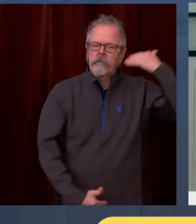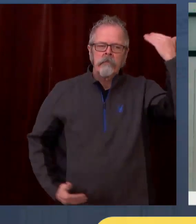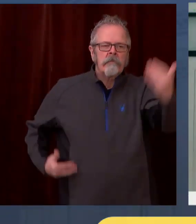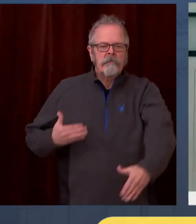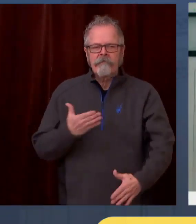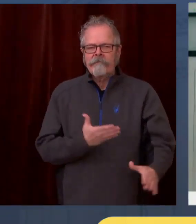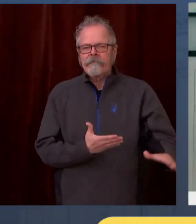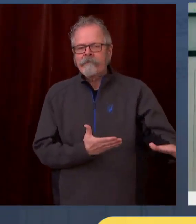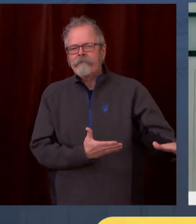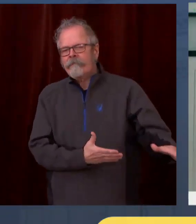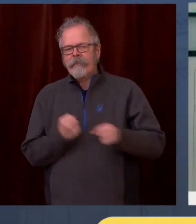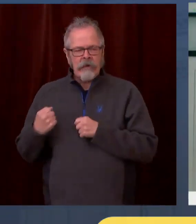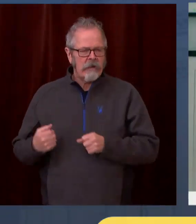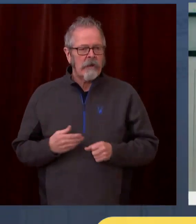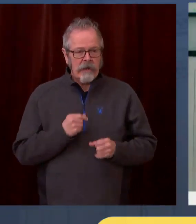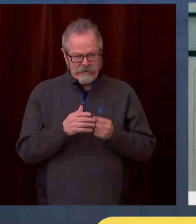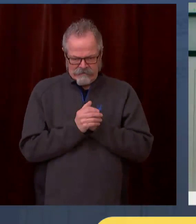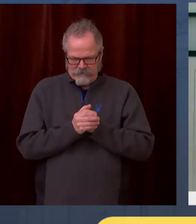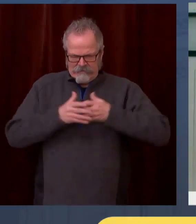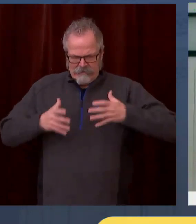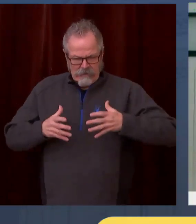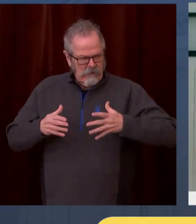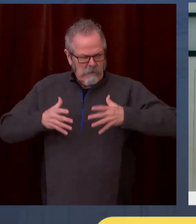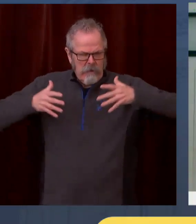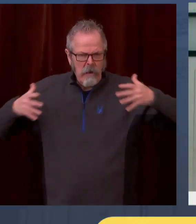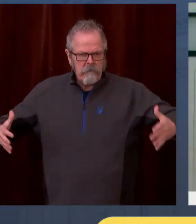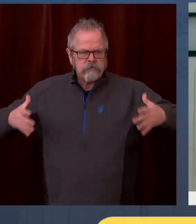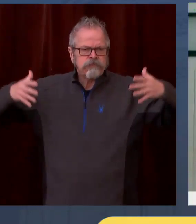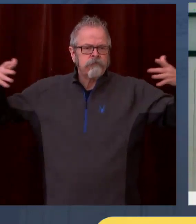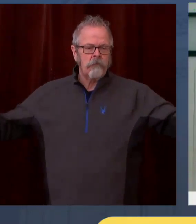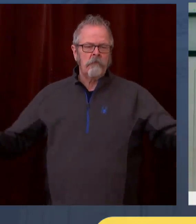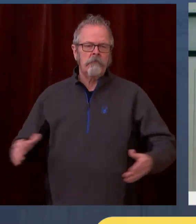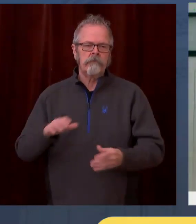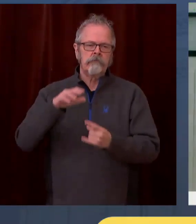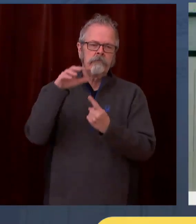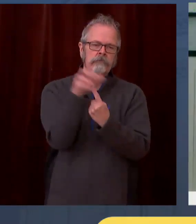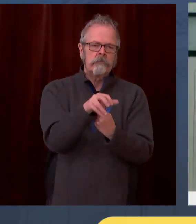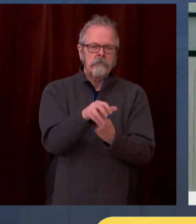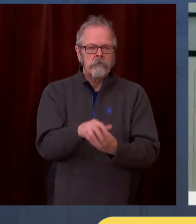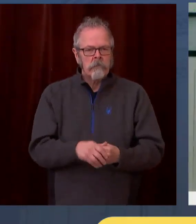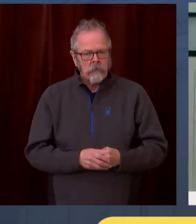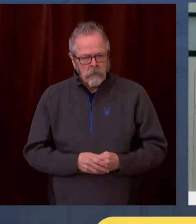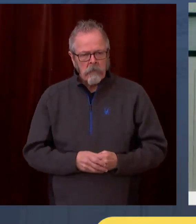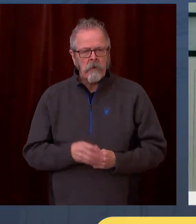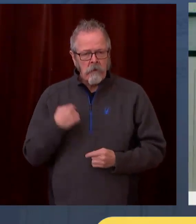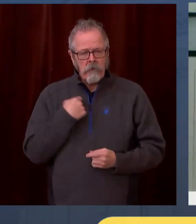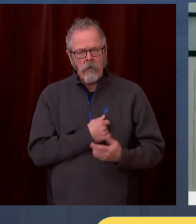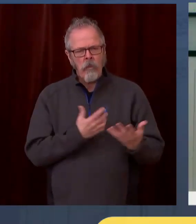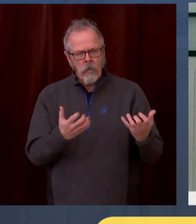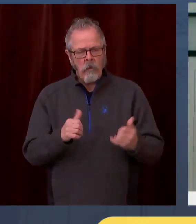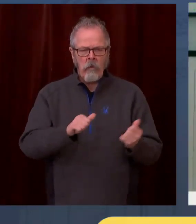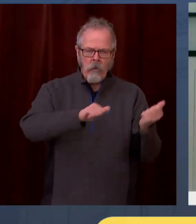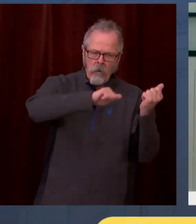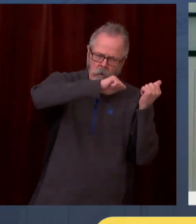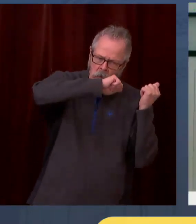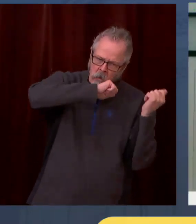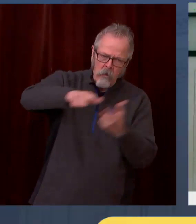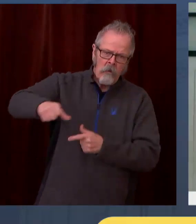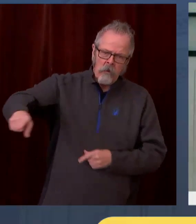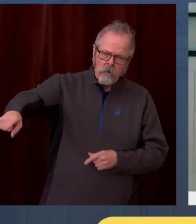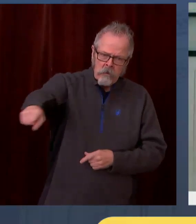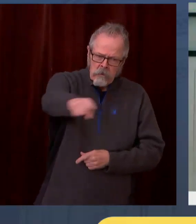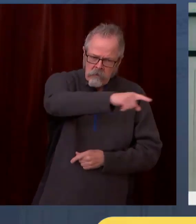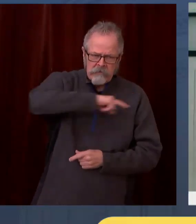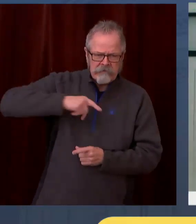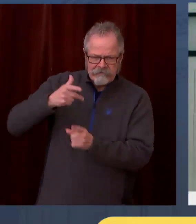that we can continue at this pace because we want to get everyone vaccinated as quickly as possible. And we welcome